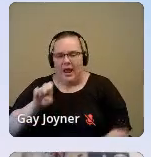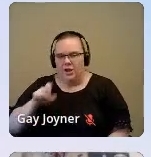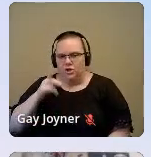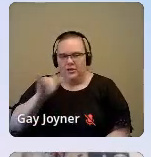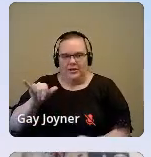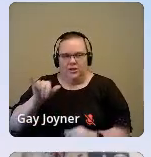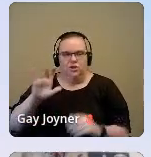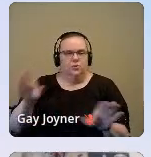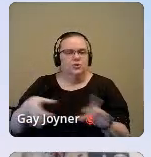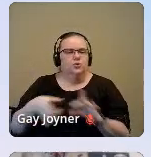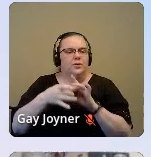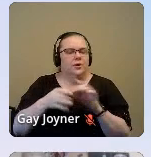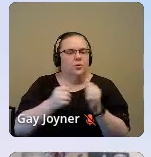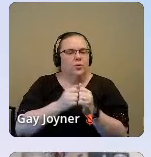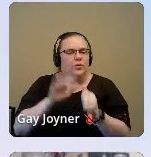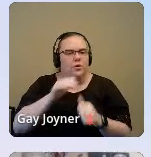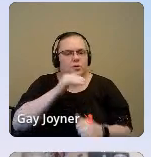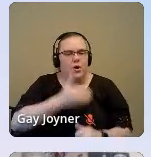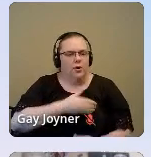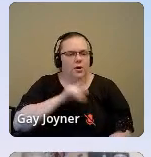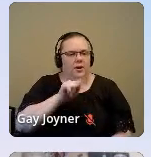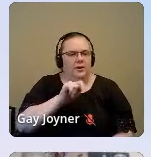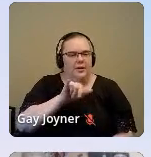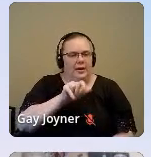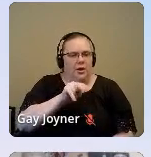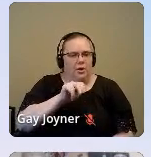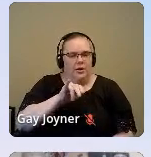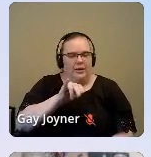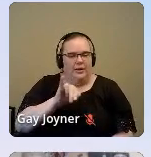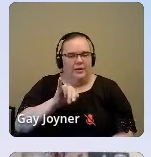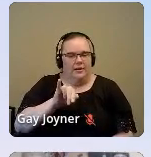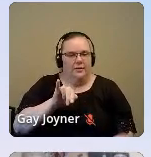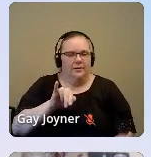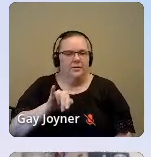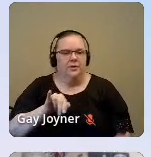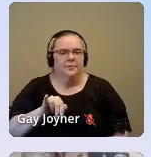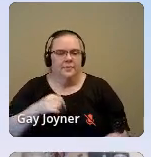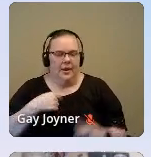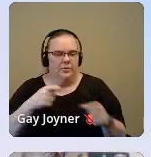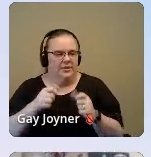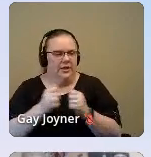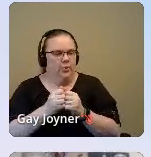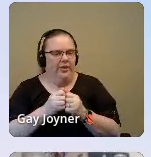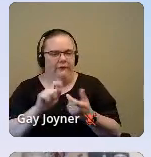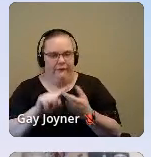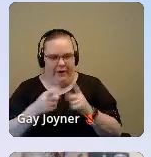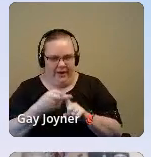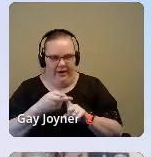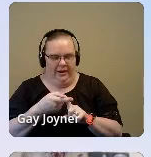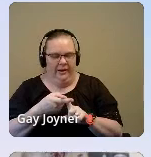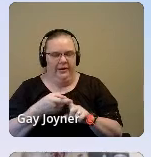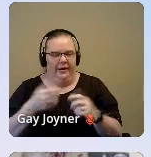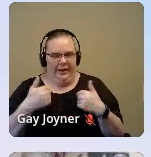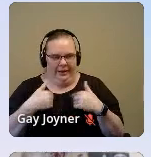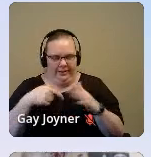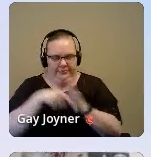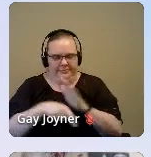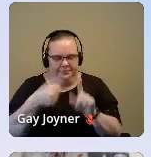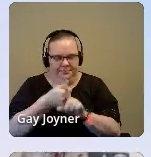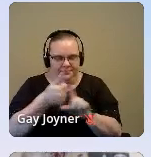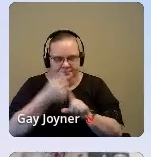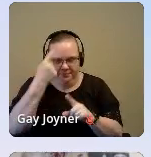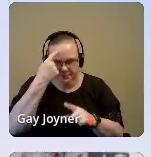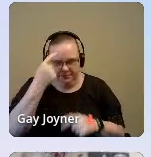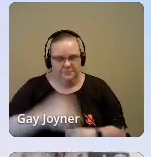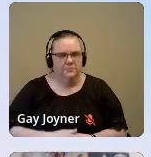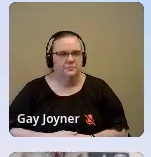with her daughter, Tioni. I wrote this for a friend who was dealing with suicidal thoughts and I'm just going to share a little bit of it. I once heard grief is